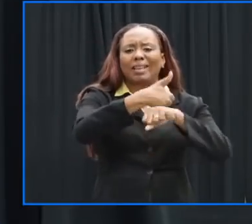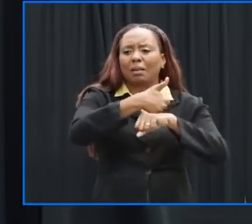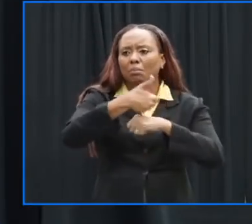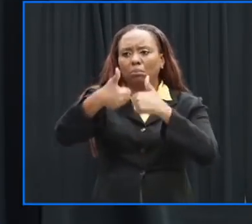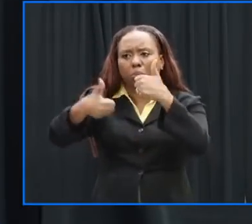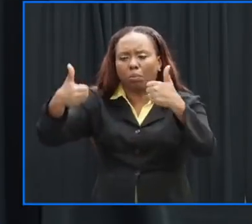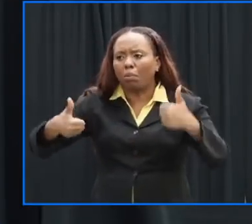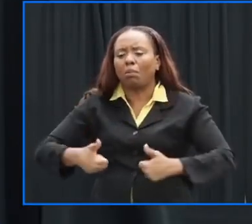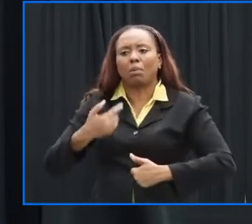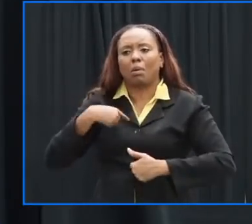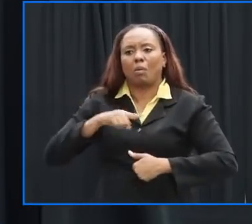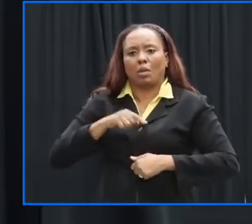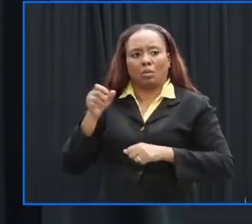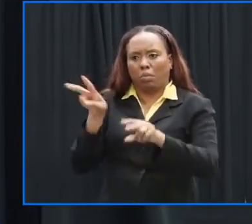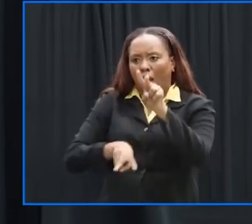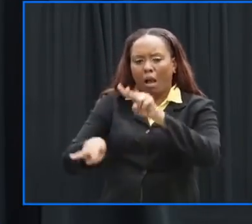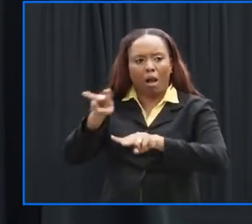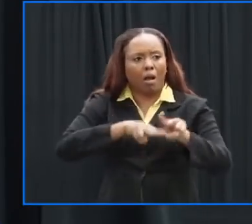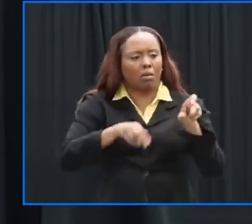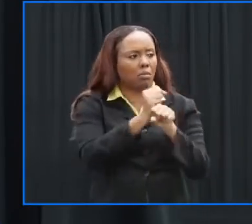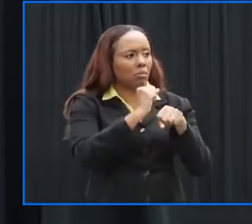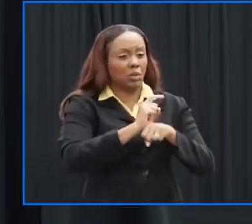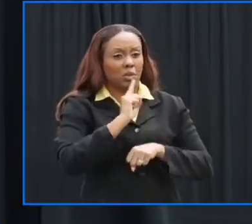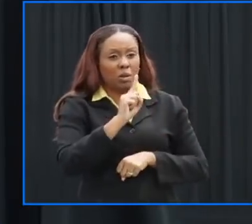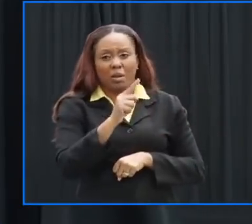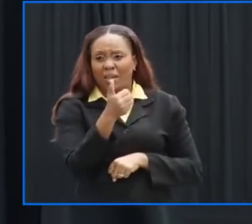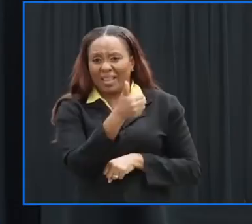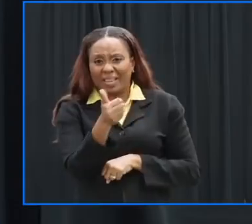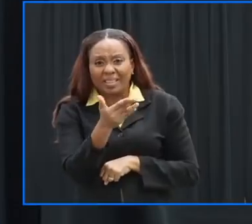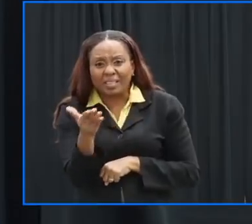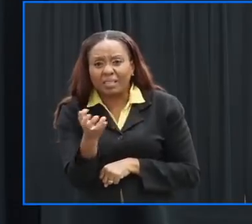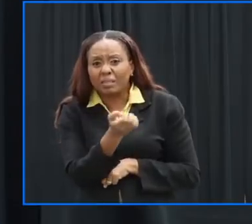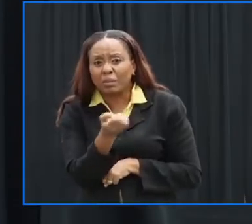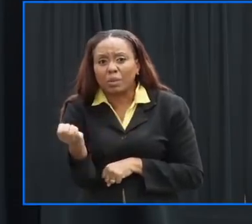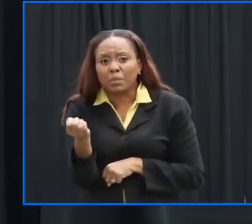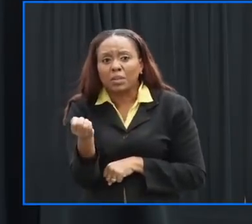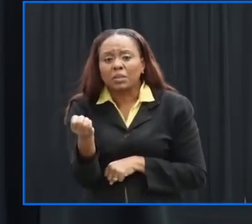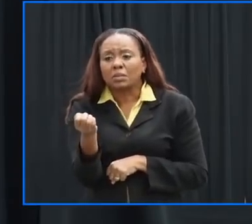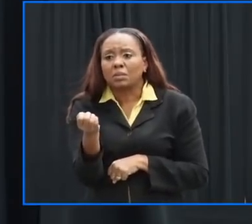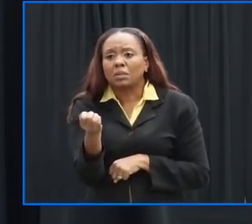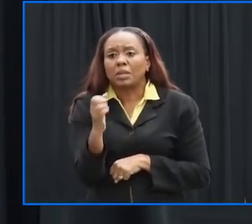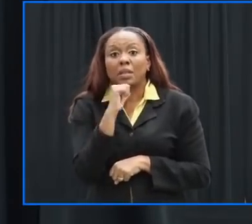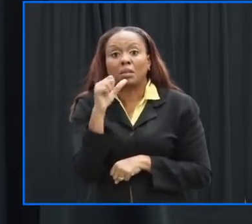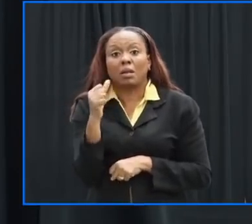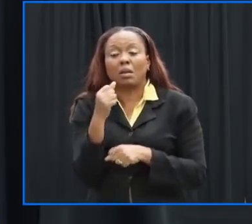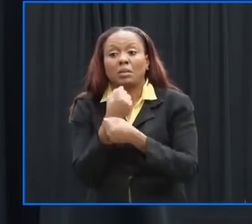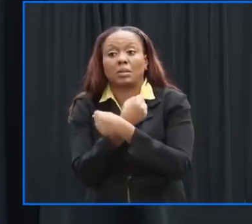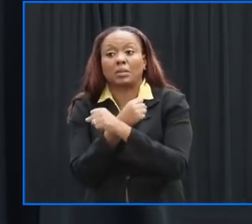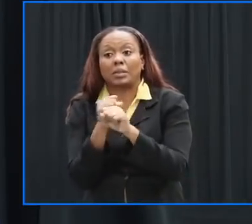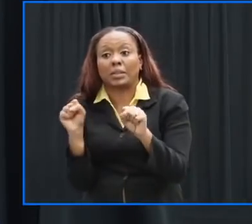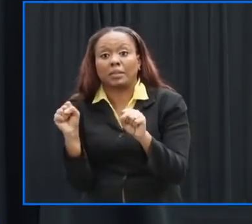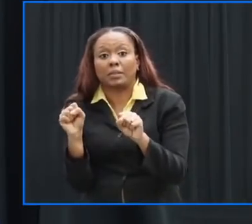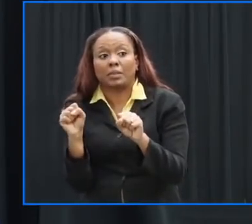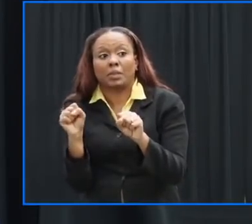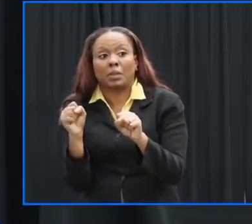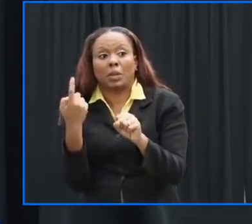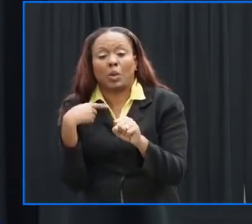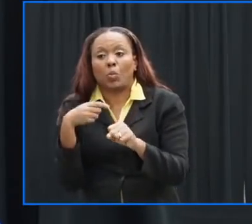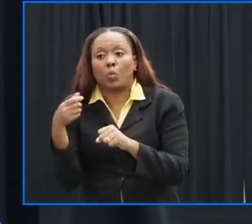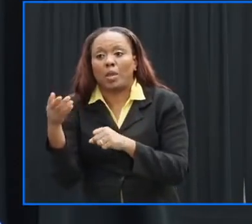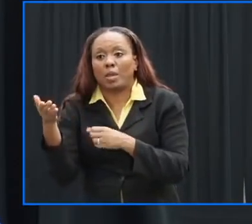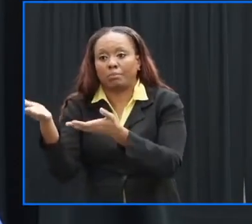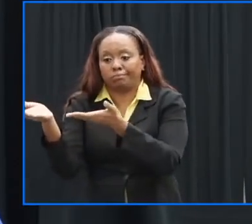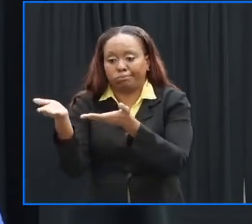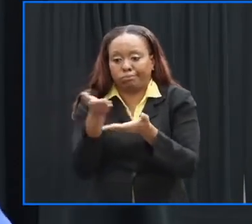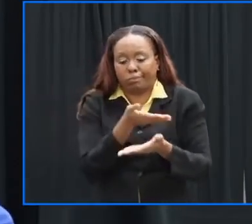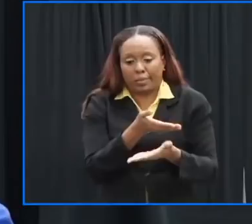sites we have been securing making sure that any loose material and equipment have been put away and this also applies to our